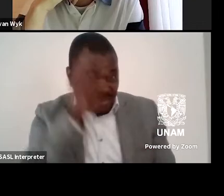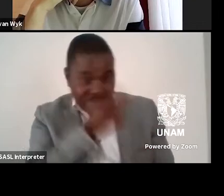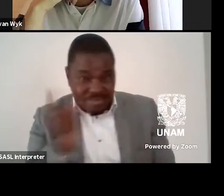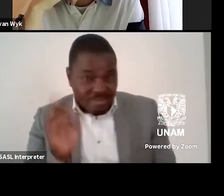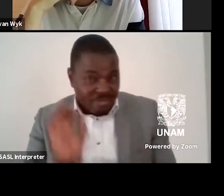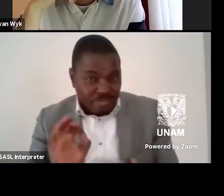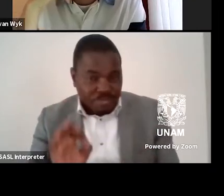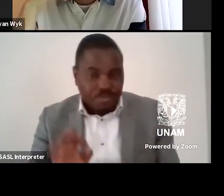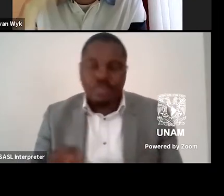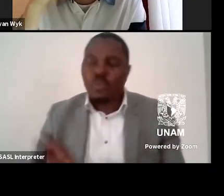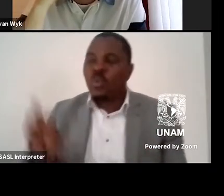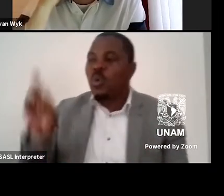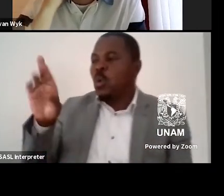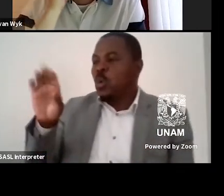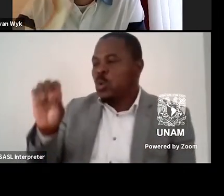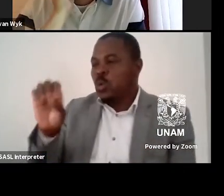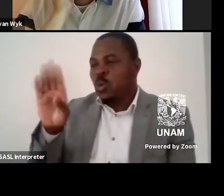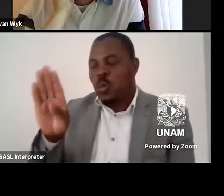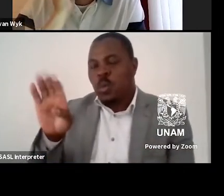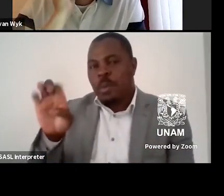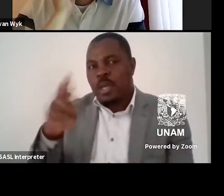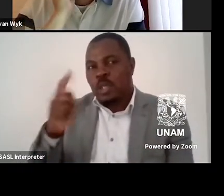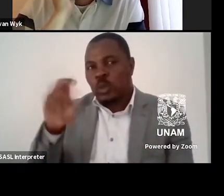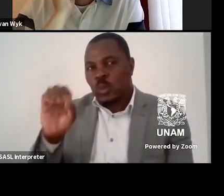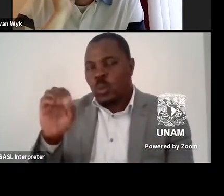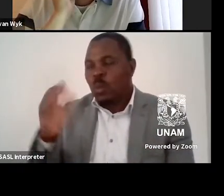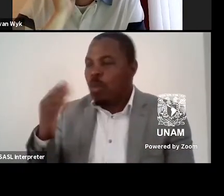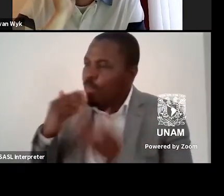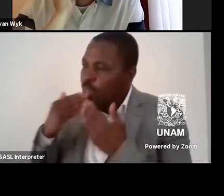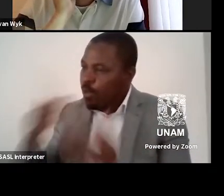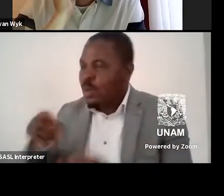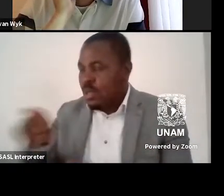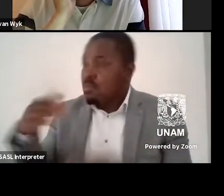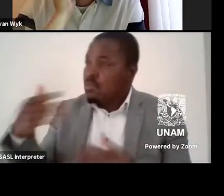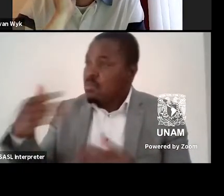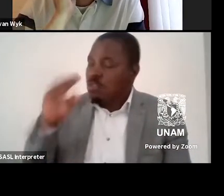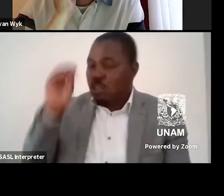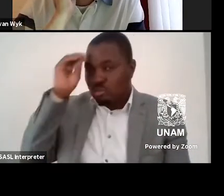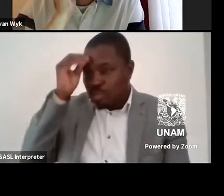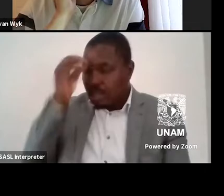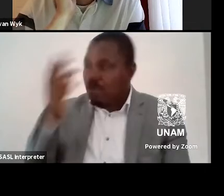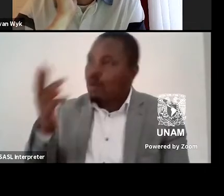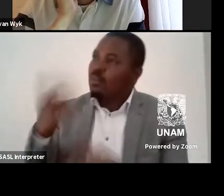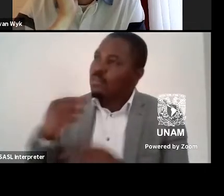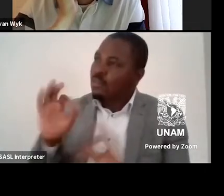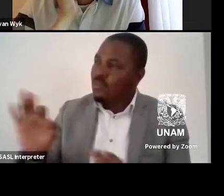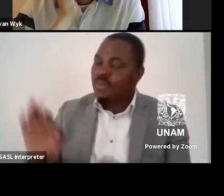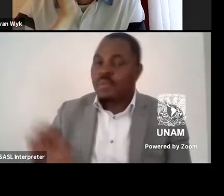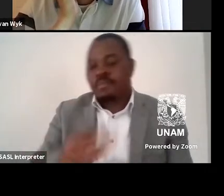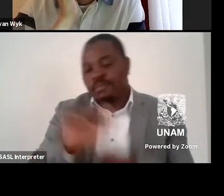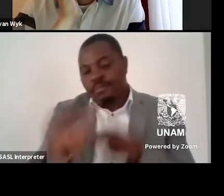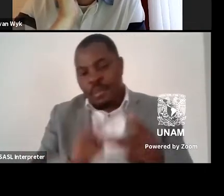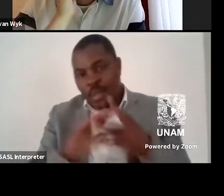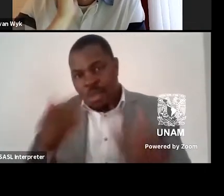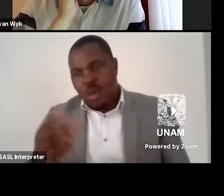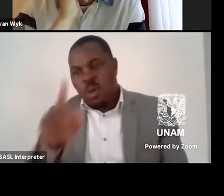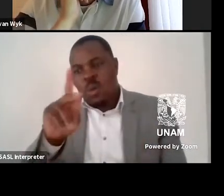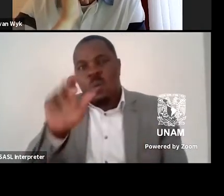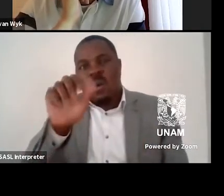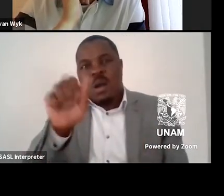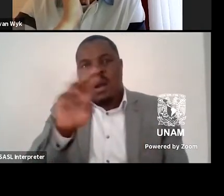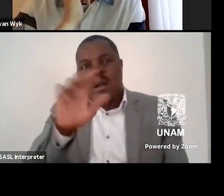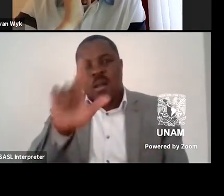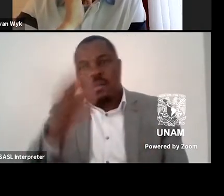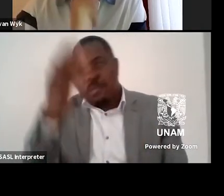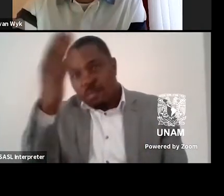Thank you, Roberta. Yes, that is a very interesting answer. Let's go to Carl and then I'll come back to some of the things that you've raised. Carl, go